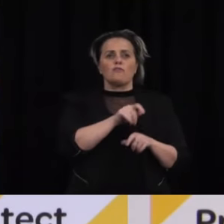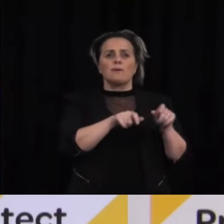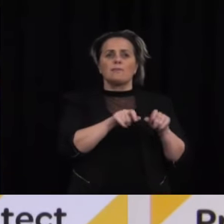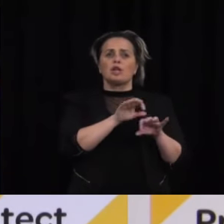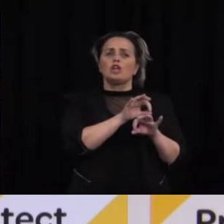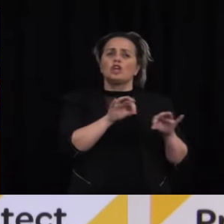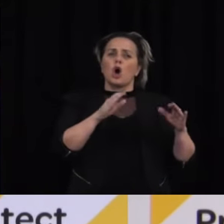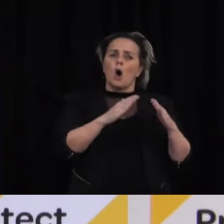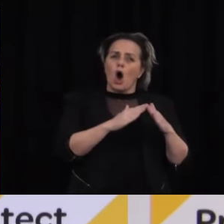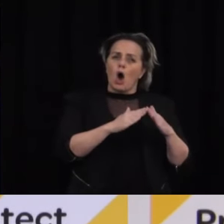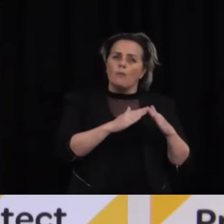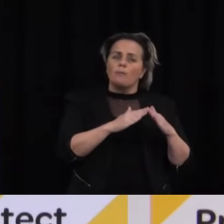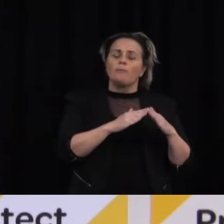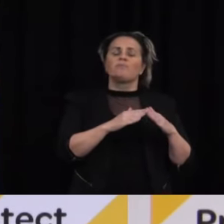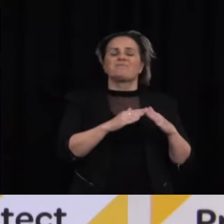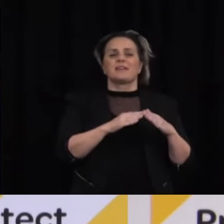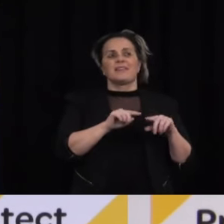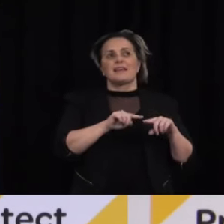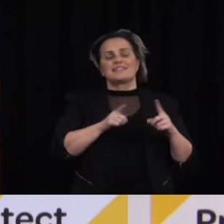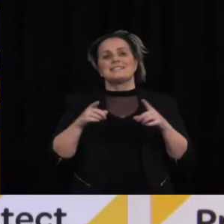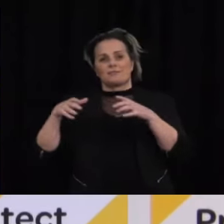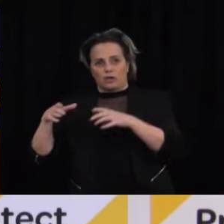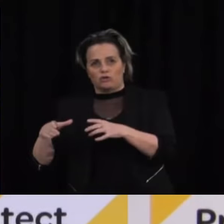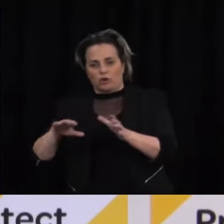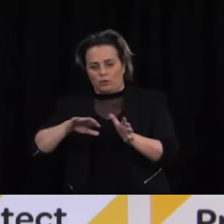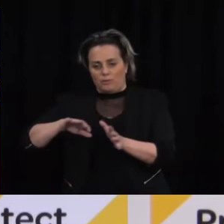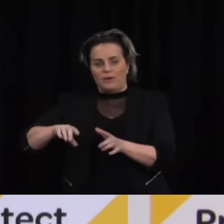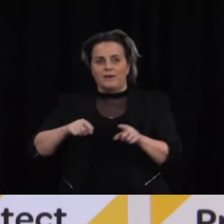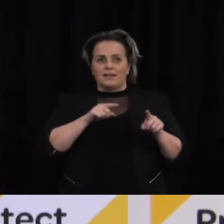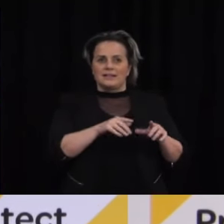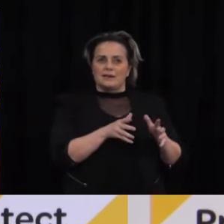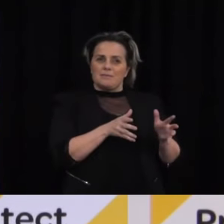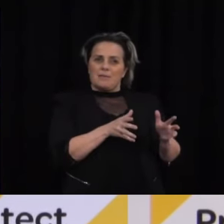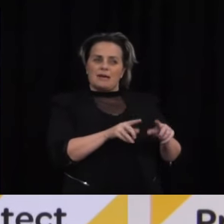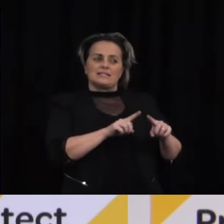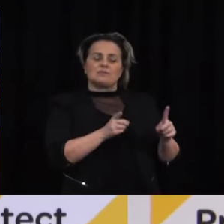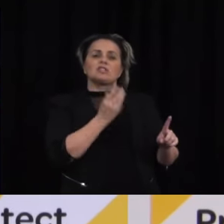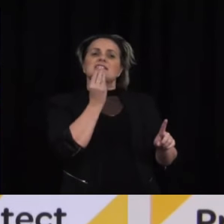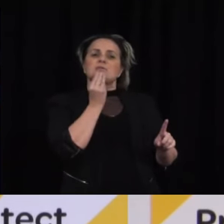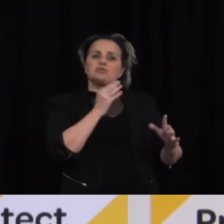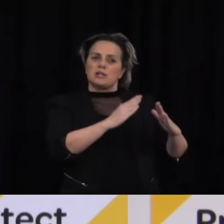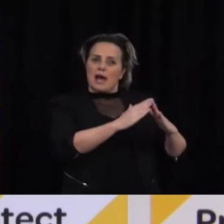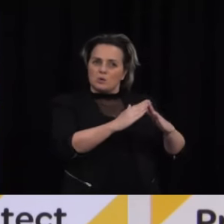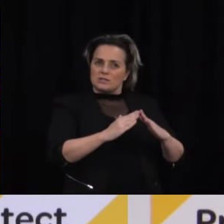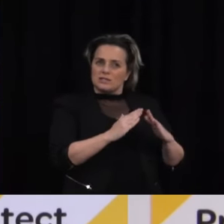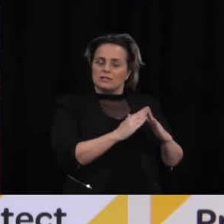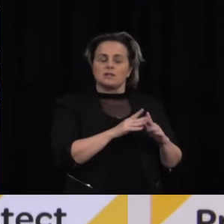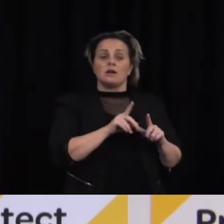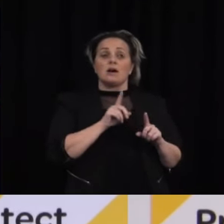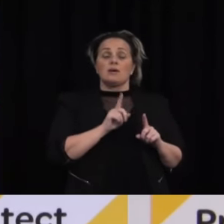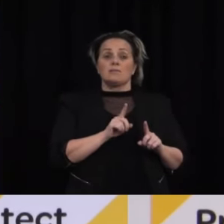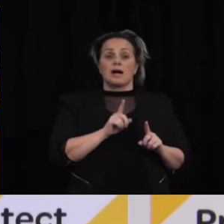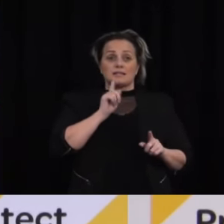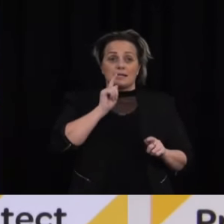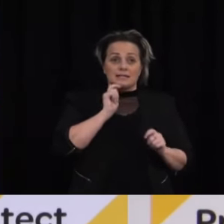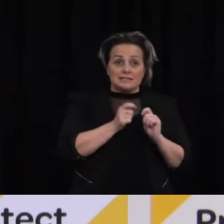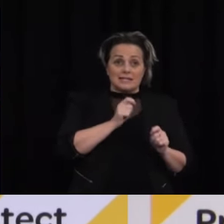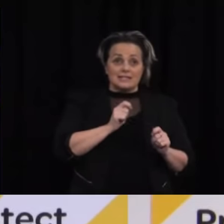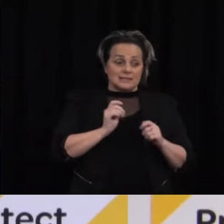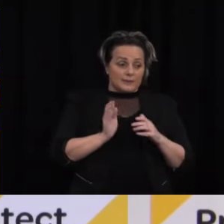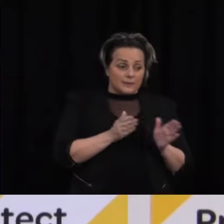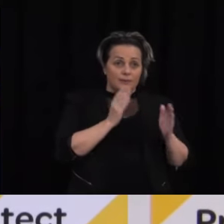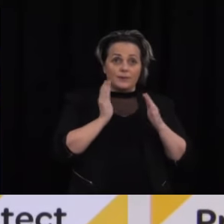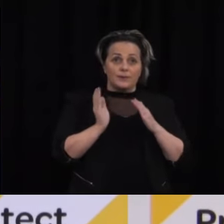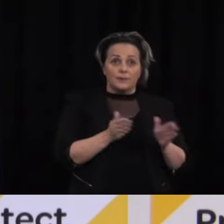now that's a different group again from people in this accommodation what I will say is that as part of the testing that is going to go